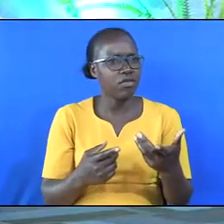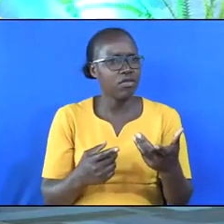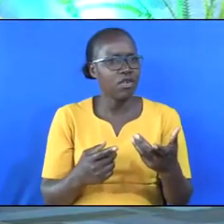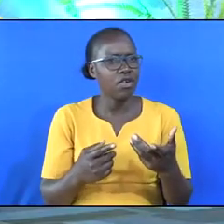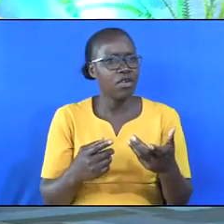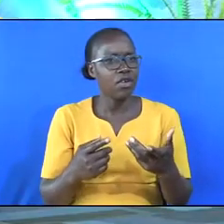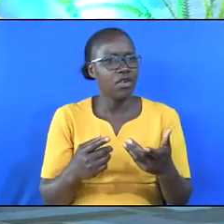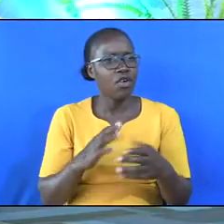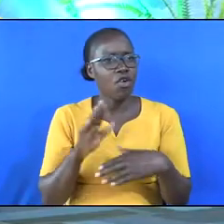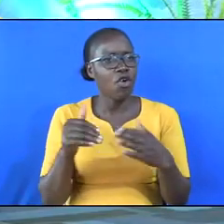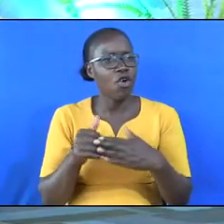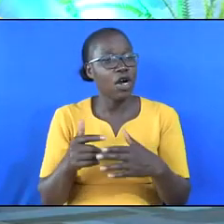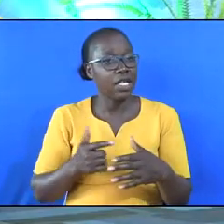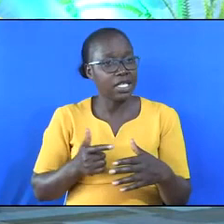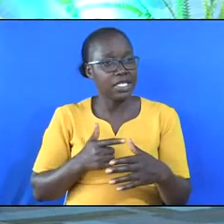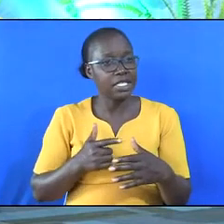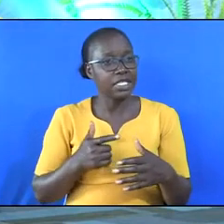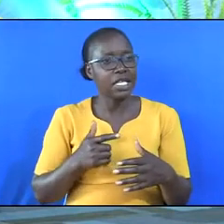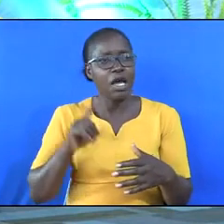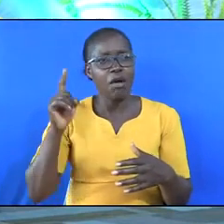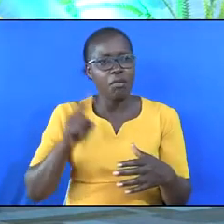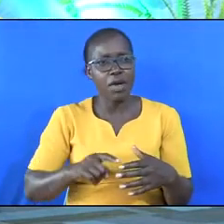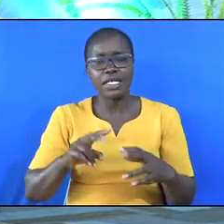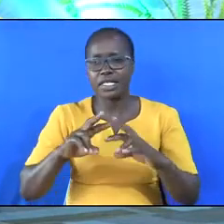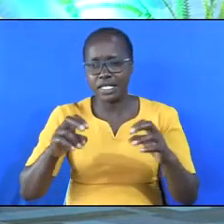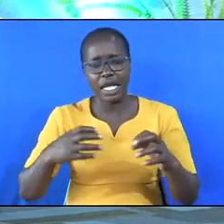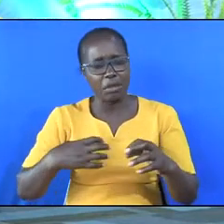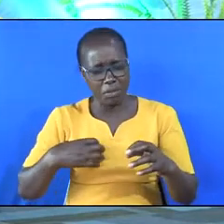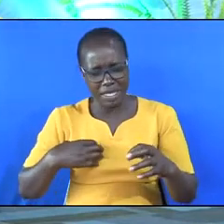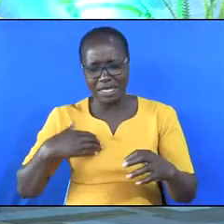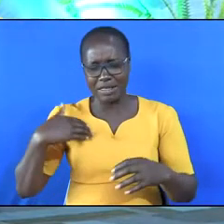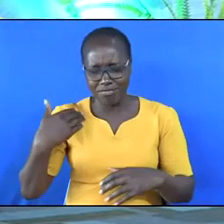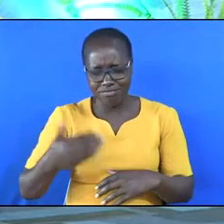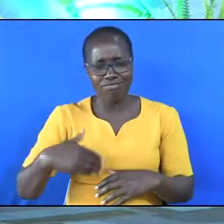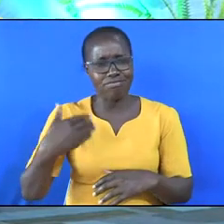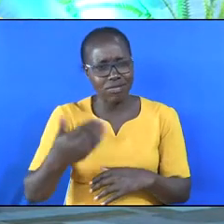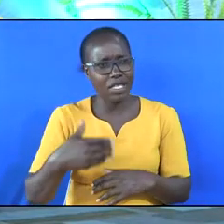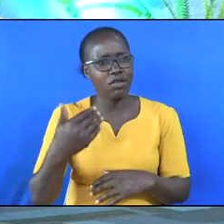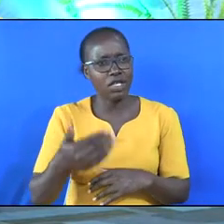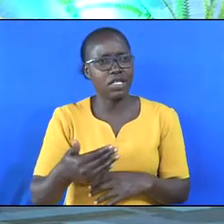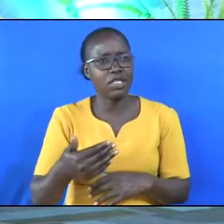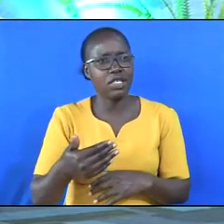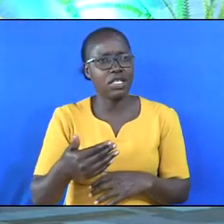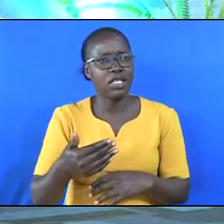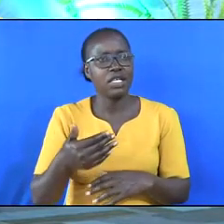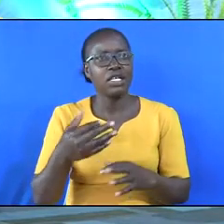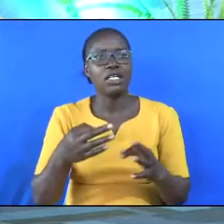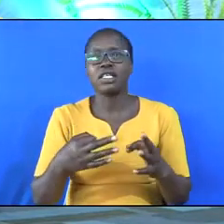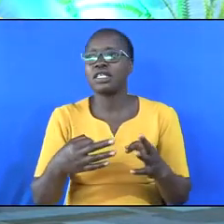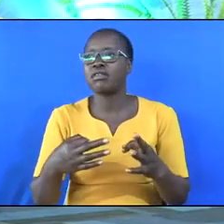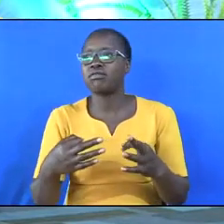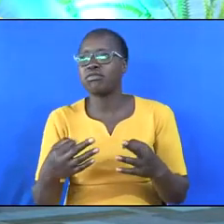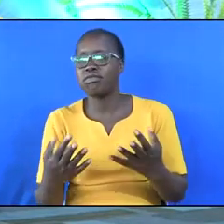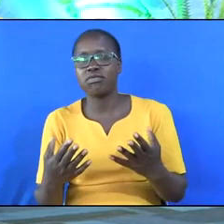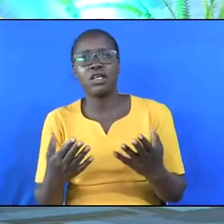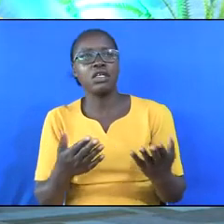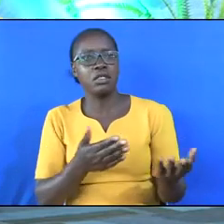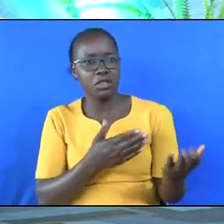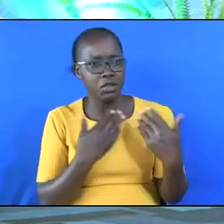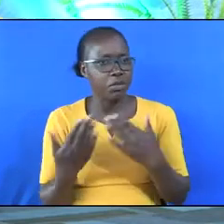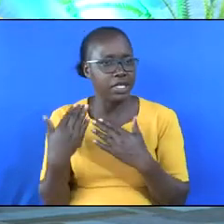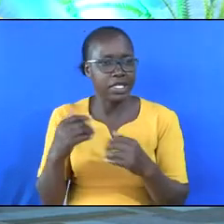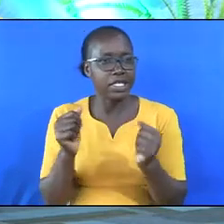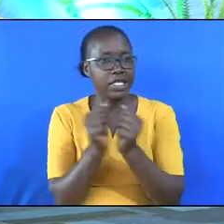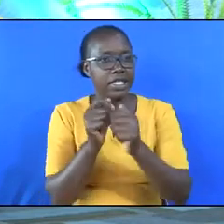All females should examine their breasts as often as they bathe. If you bathe ten times, examine your breasts ten times